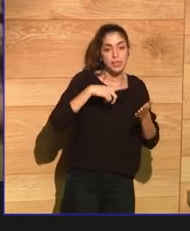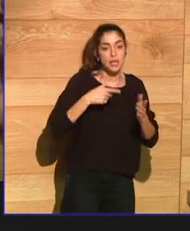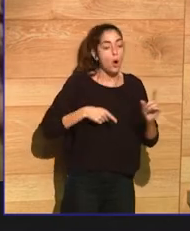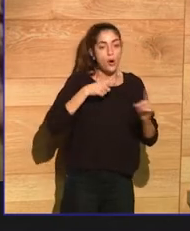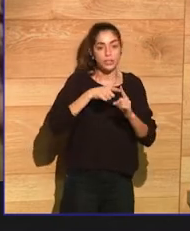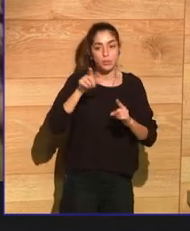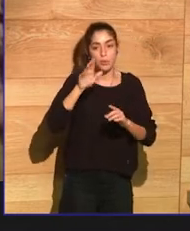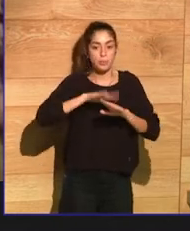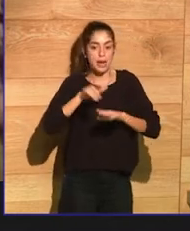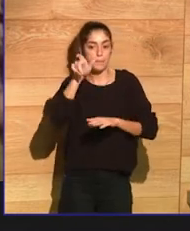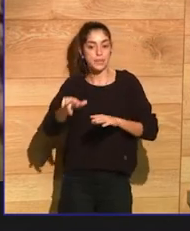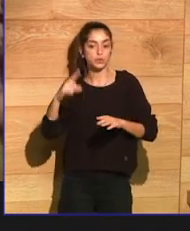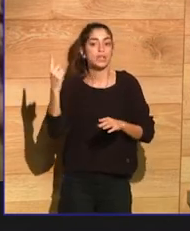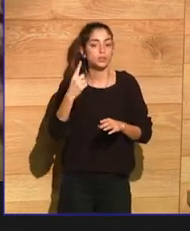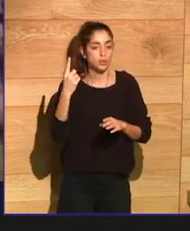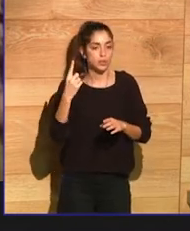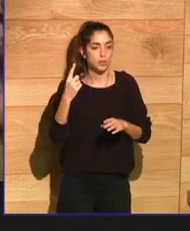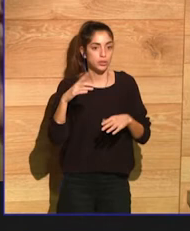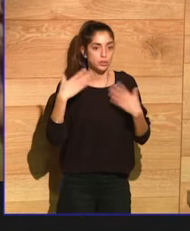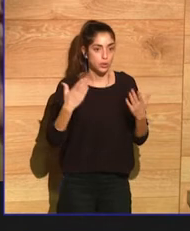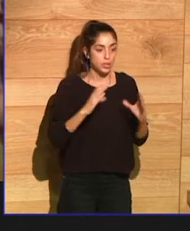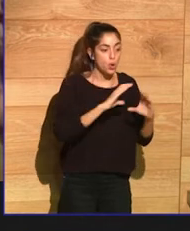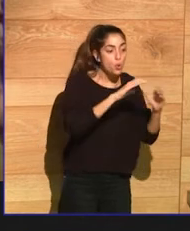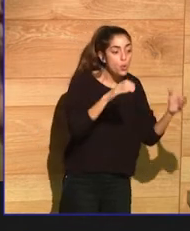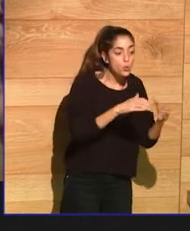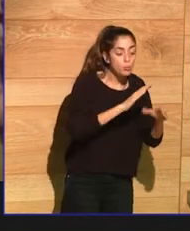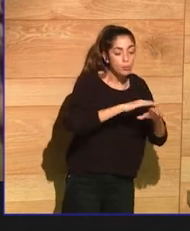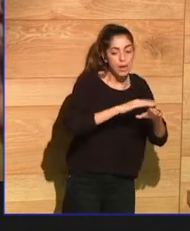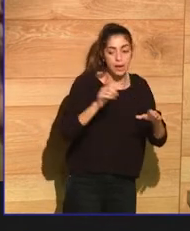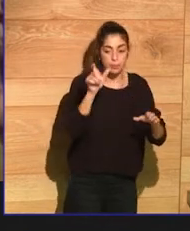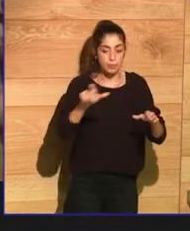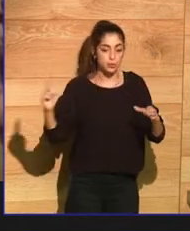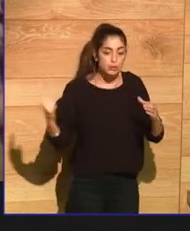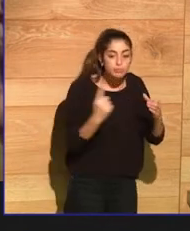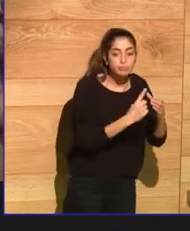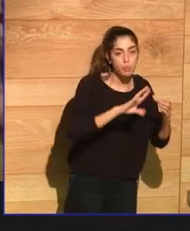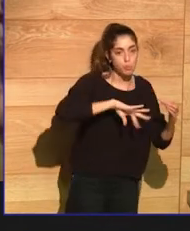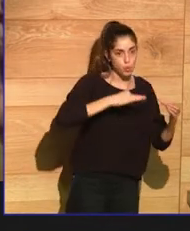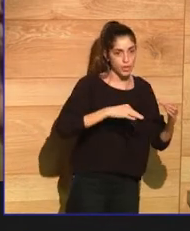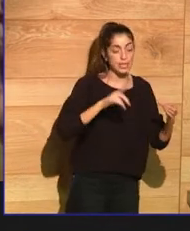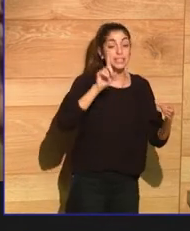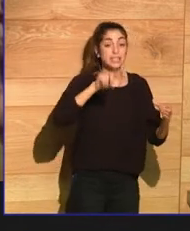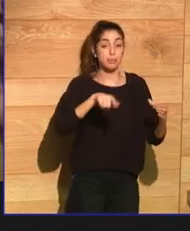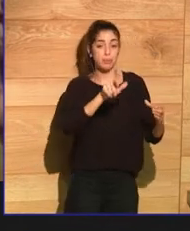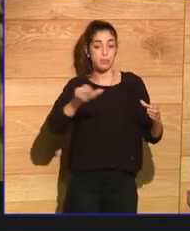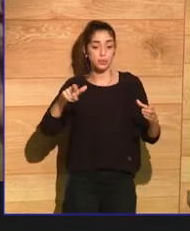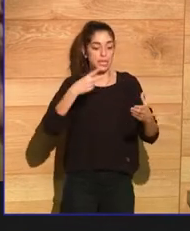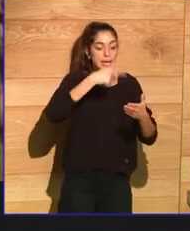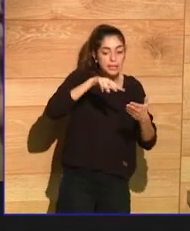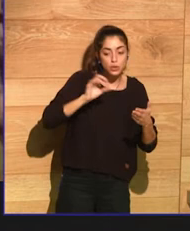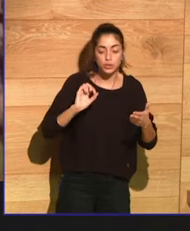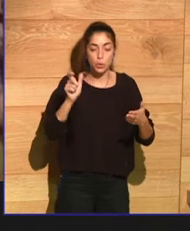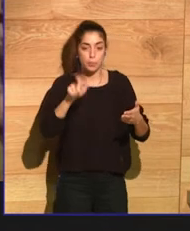part of. And also that readers and writers tend to be people who are